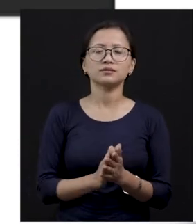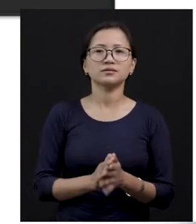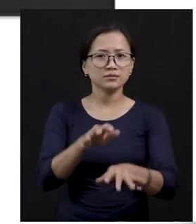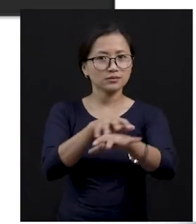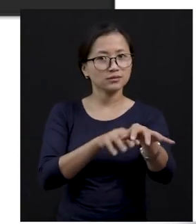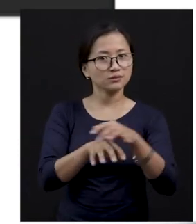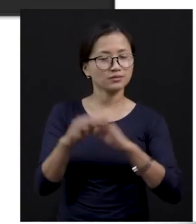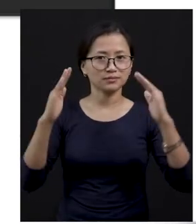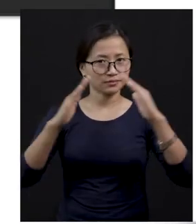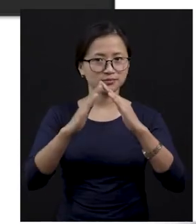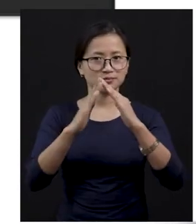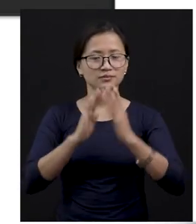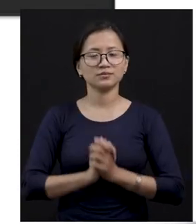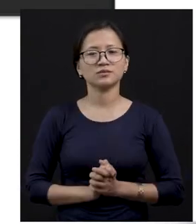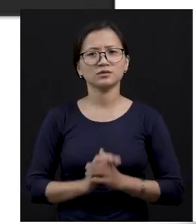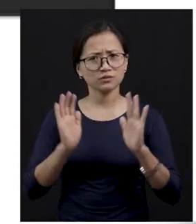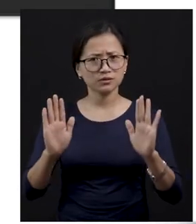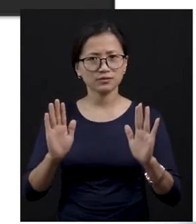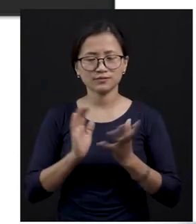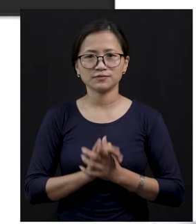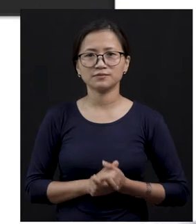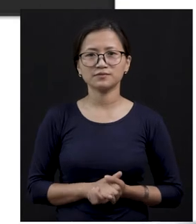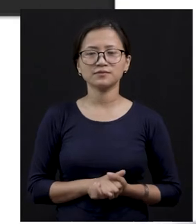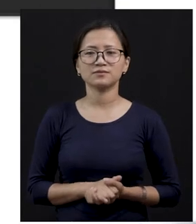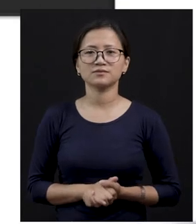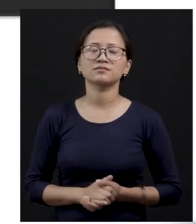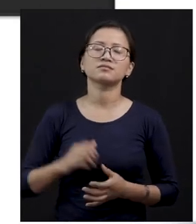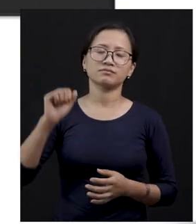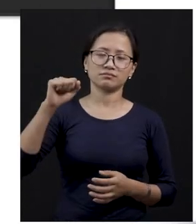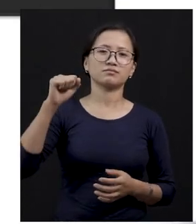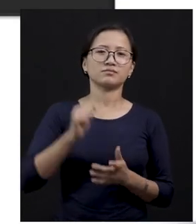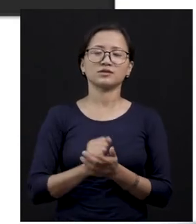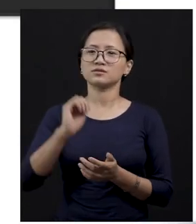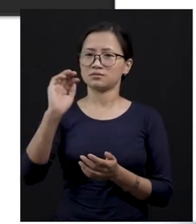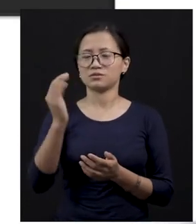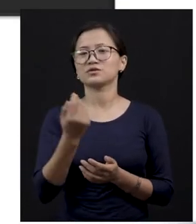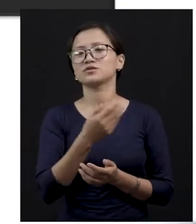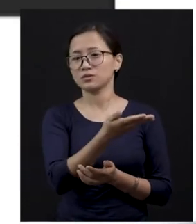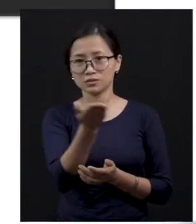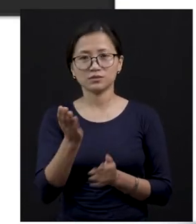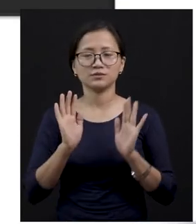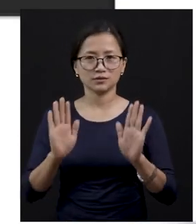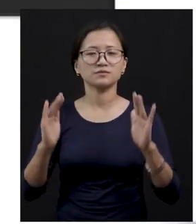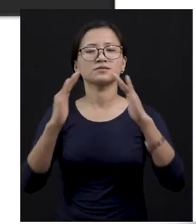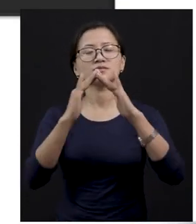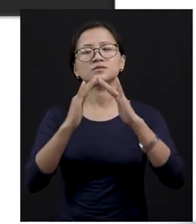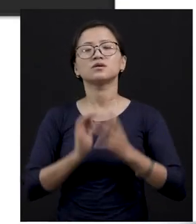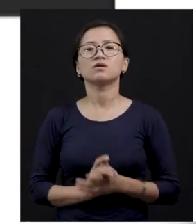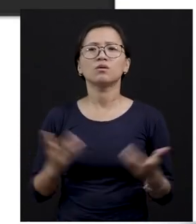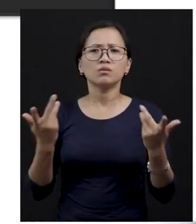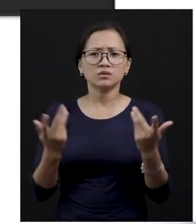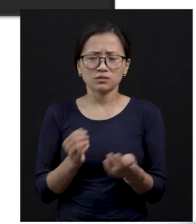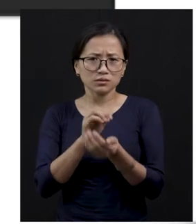animals? Bats at home? Yeah, some of you must be having animals at home. Why